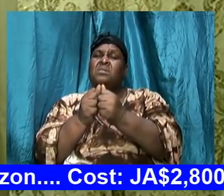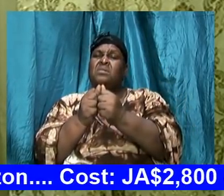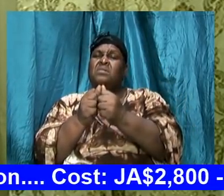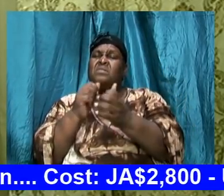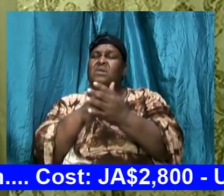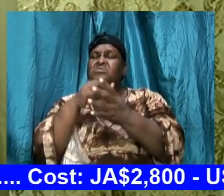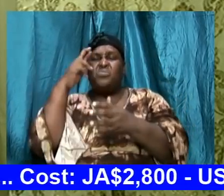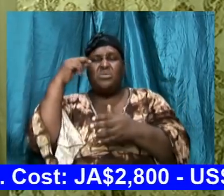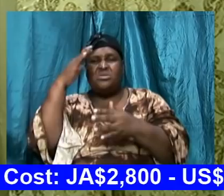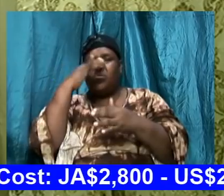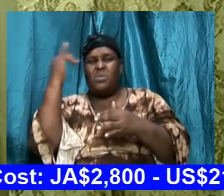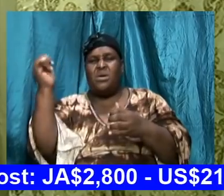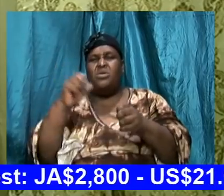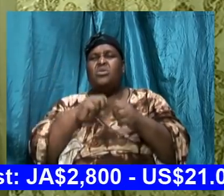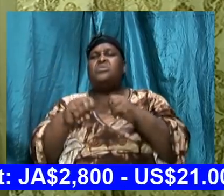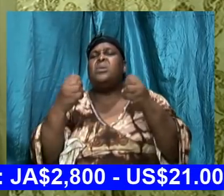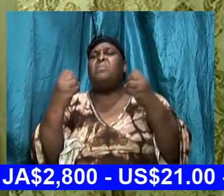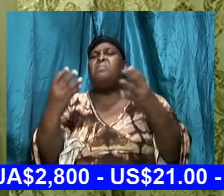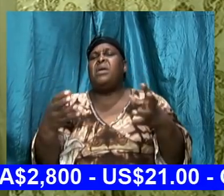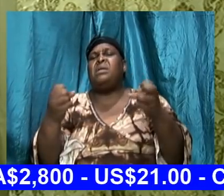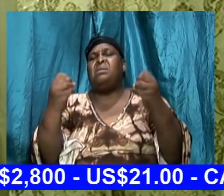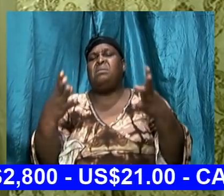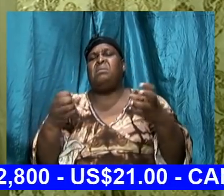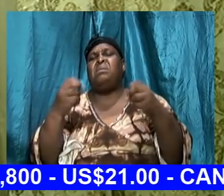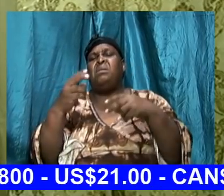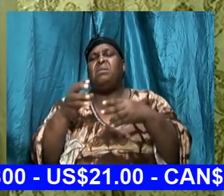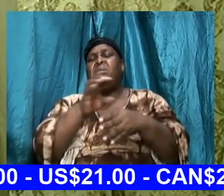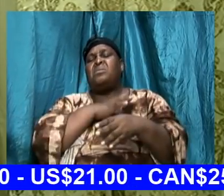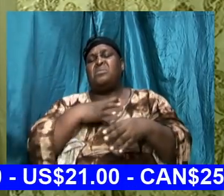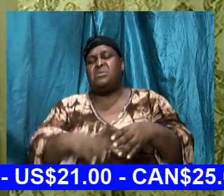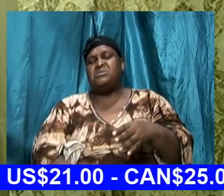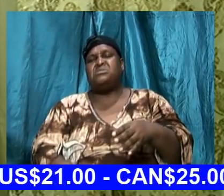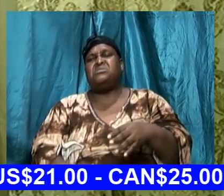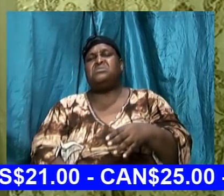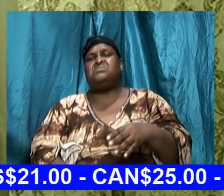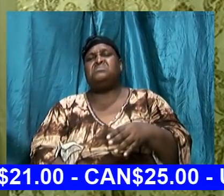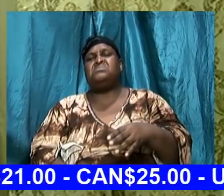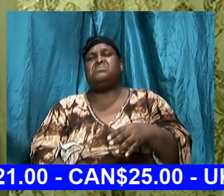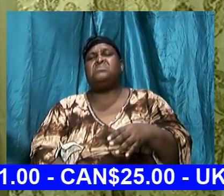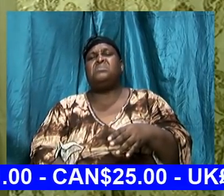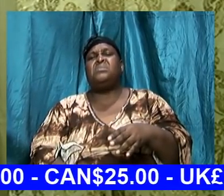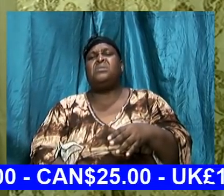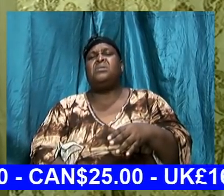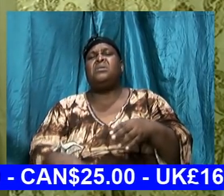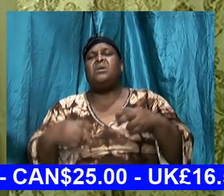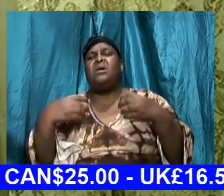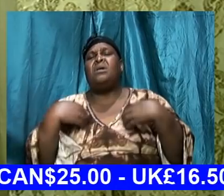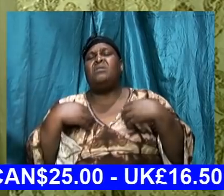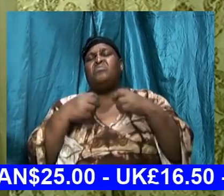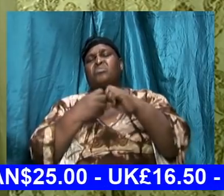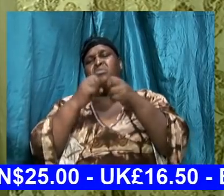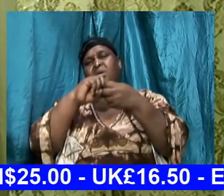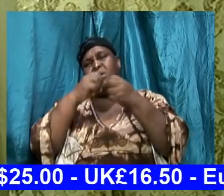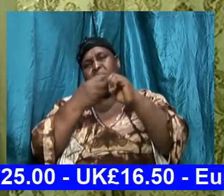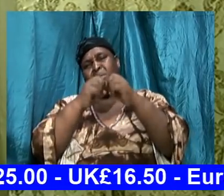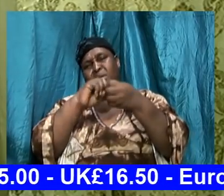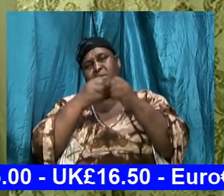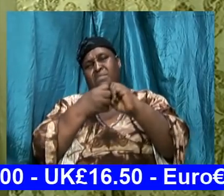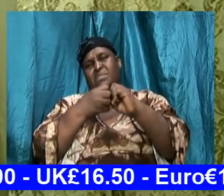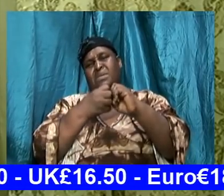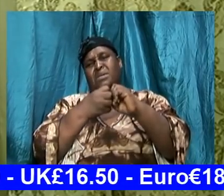are going through what they are going through why many are in a state of